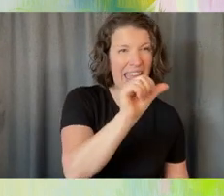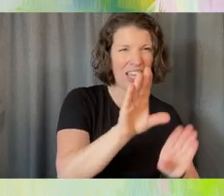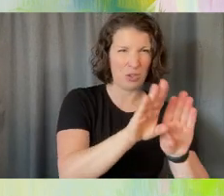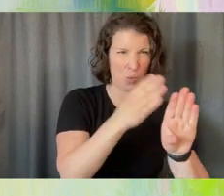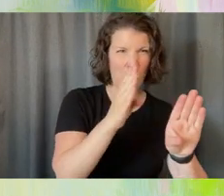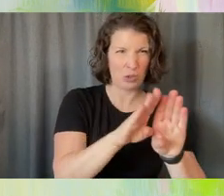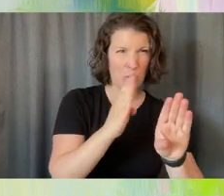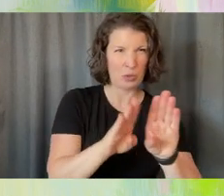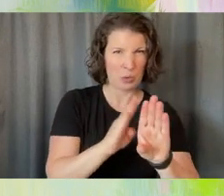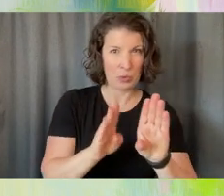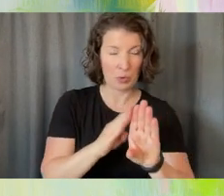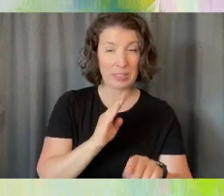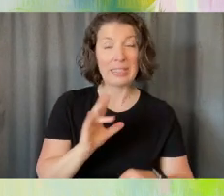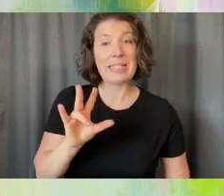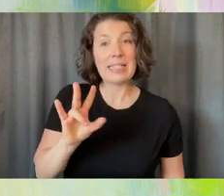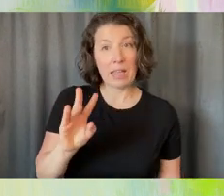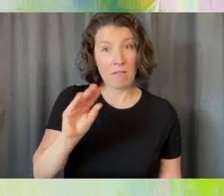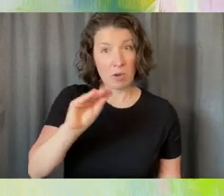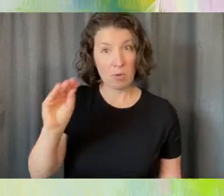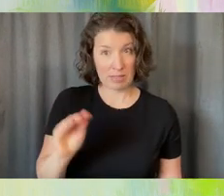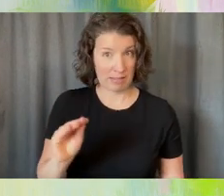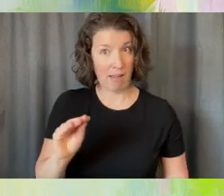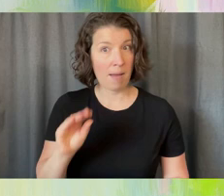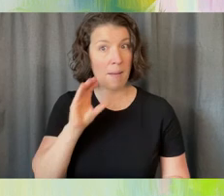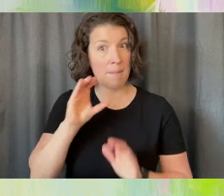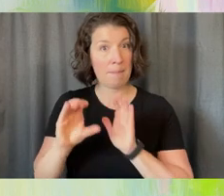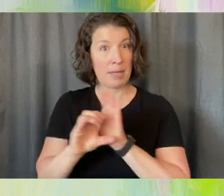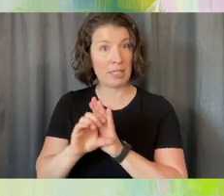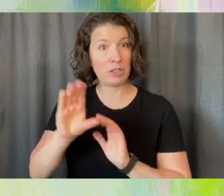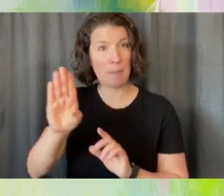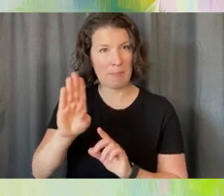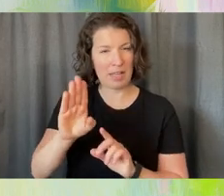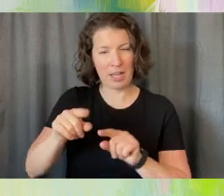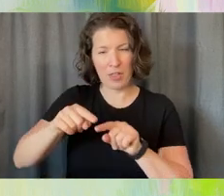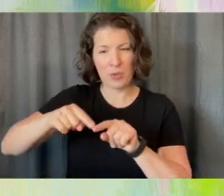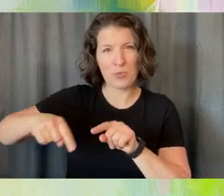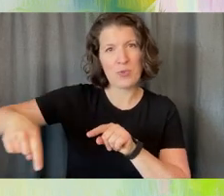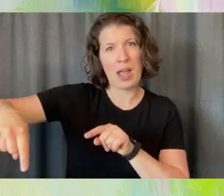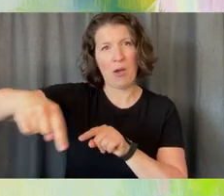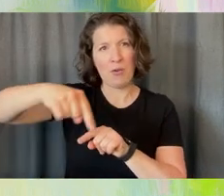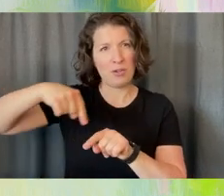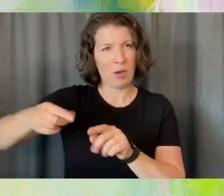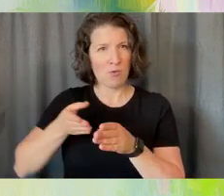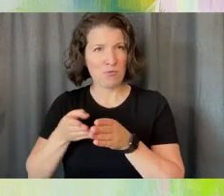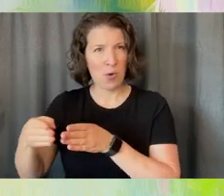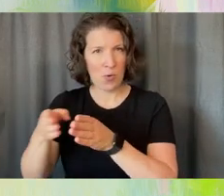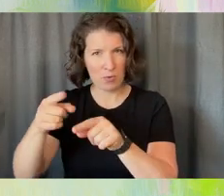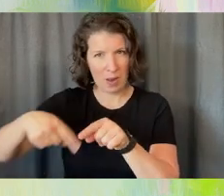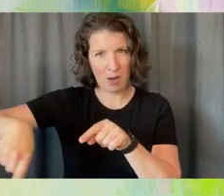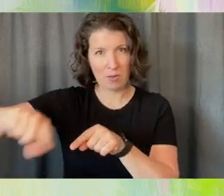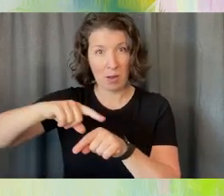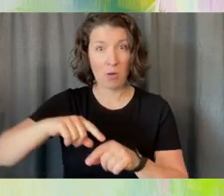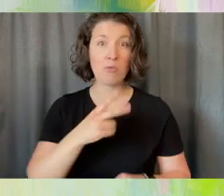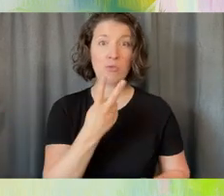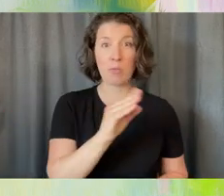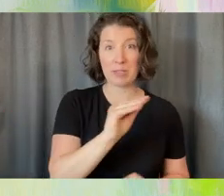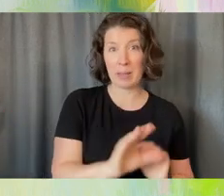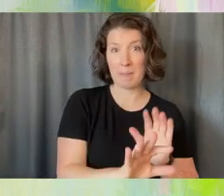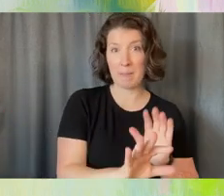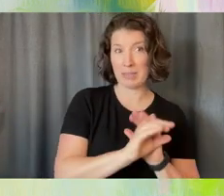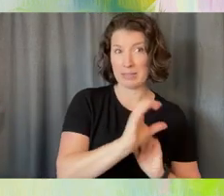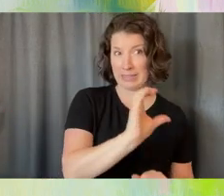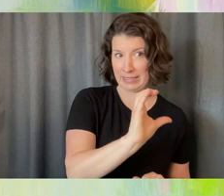% picture B, the roundabouts. 2% picture C, no picture